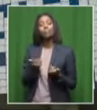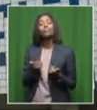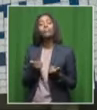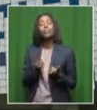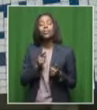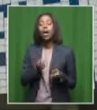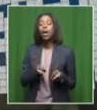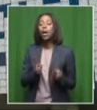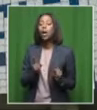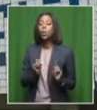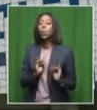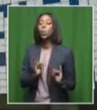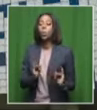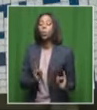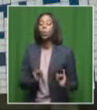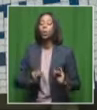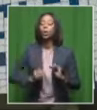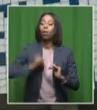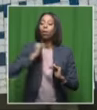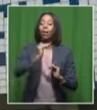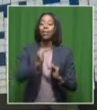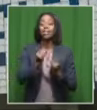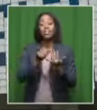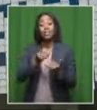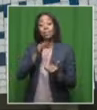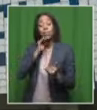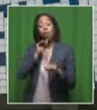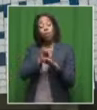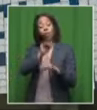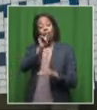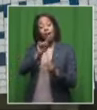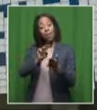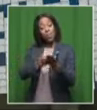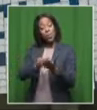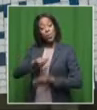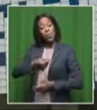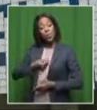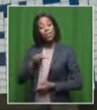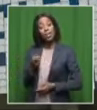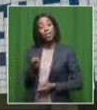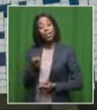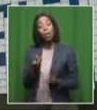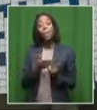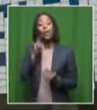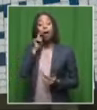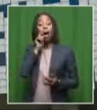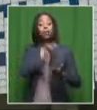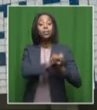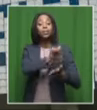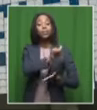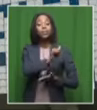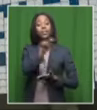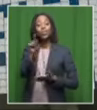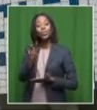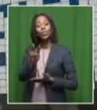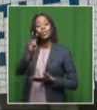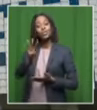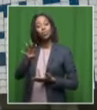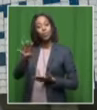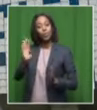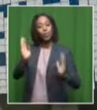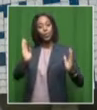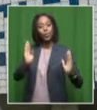increase. And that translates to over a million youth between the age of 16 and 24